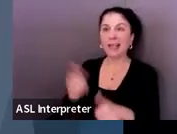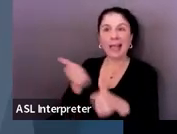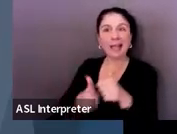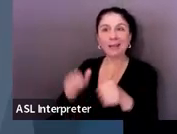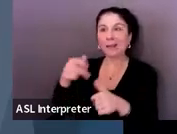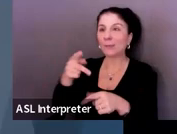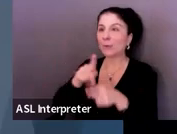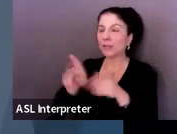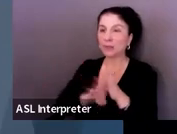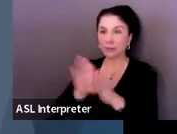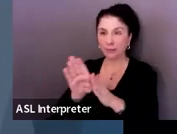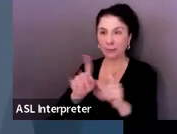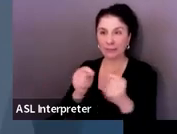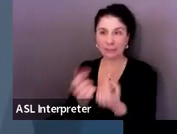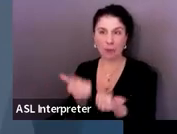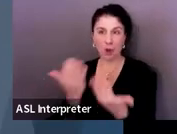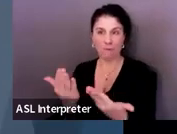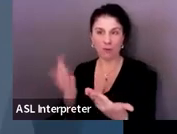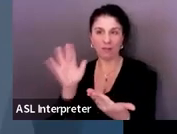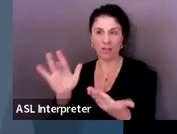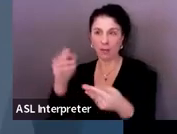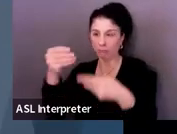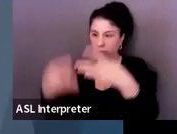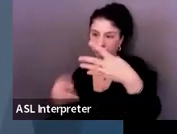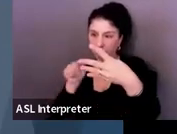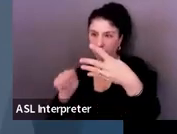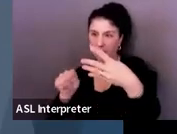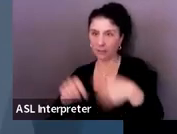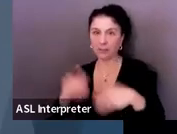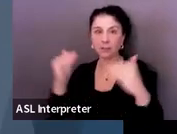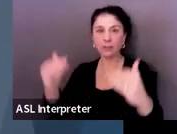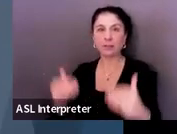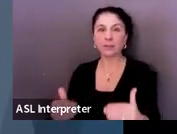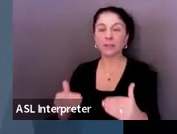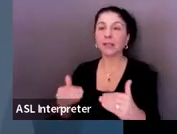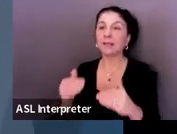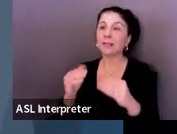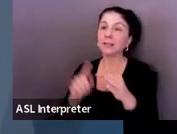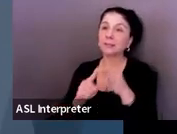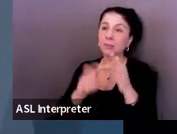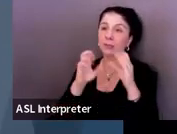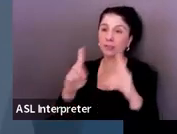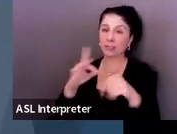our team does. And then other special ed resources.